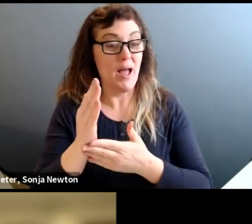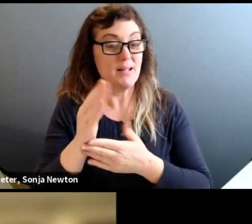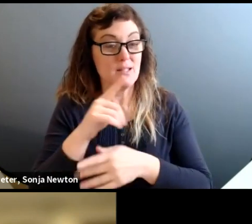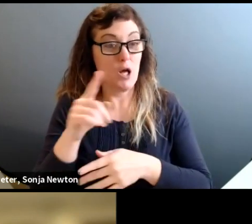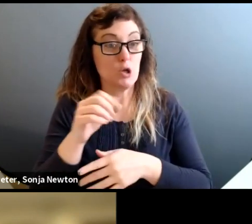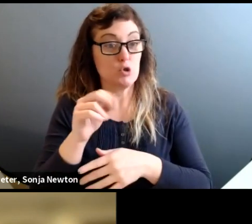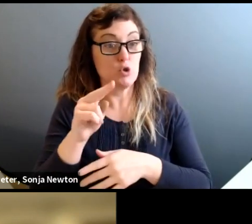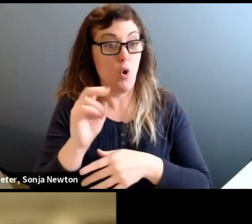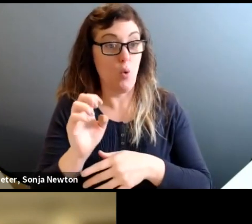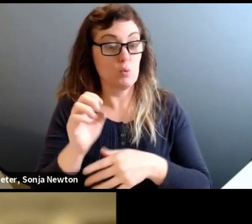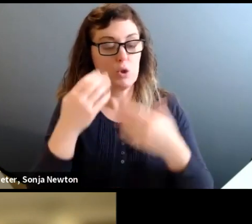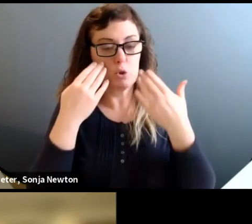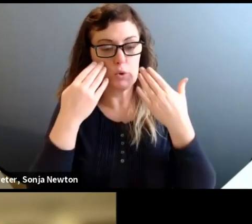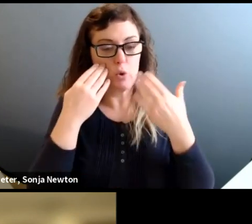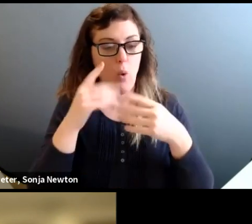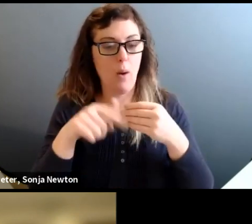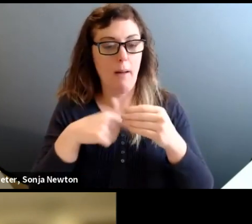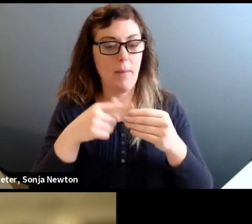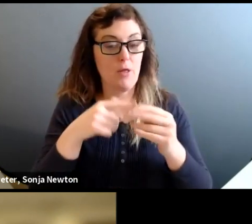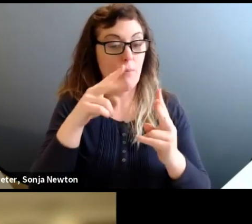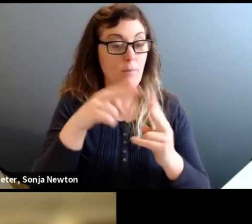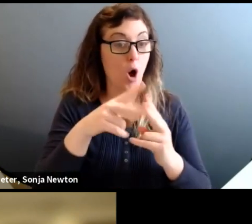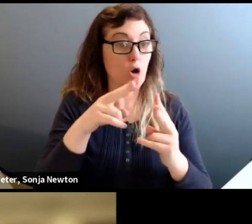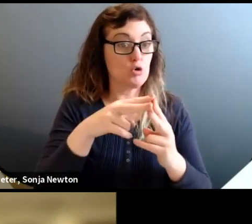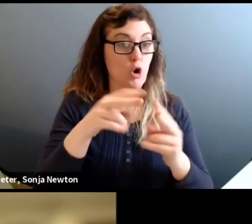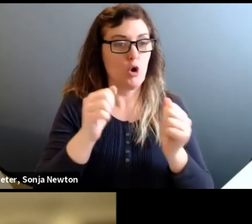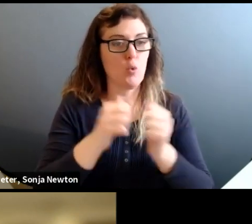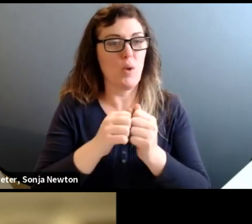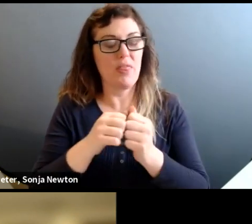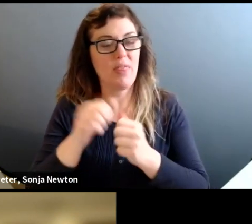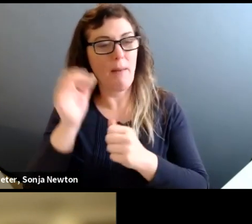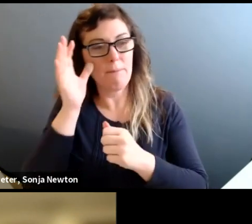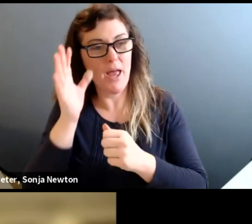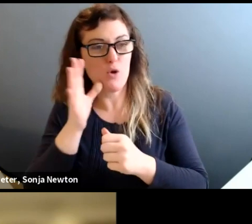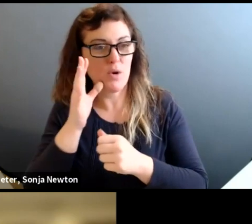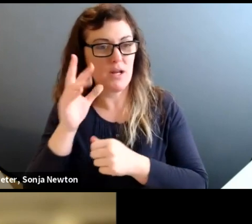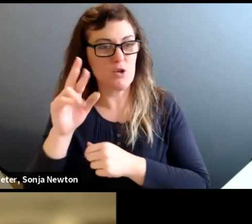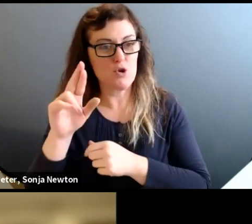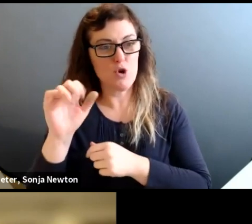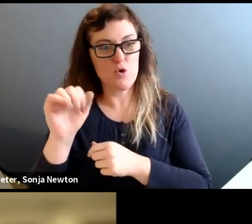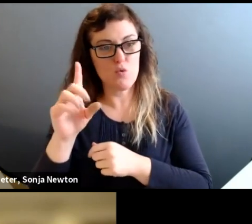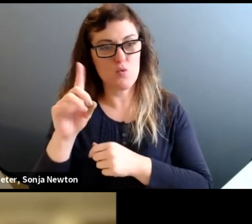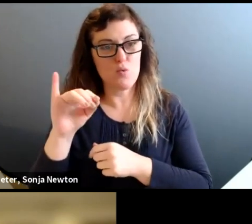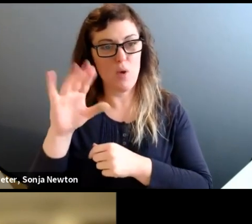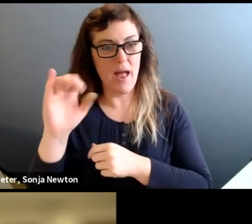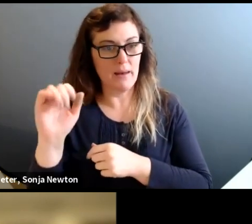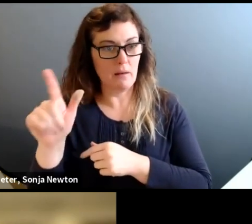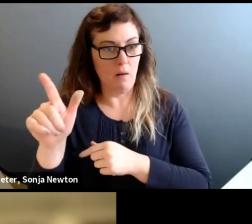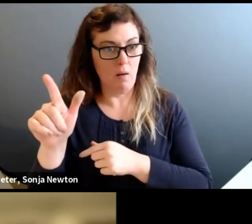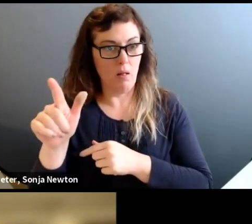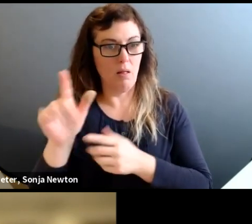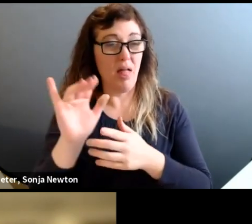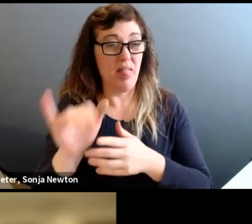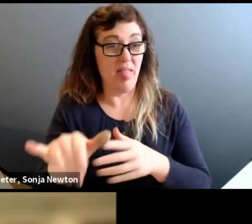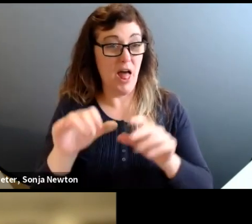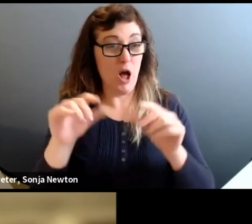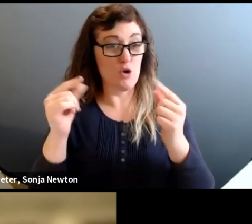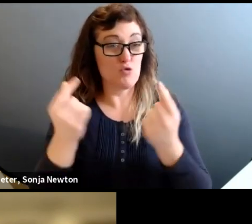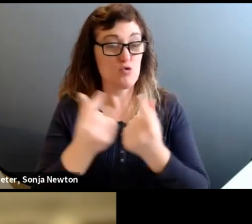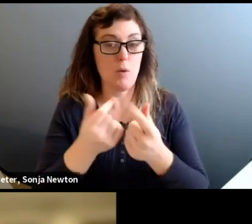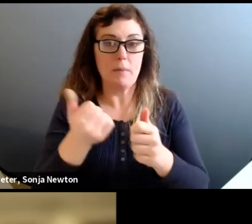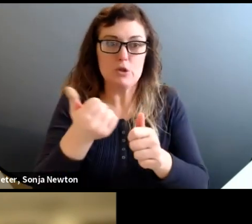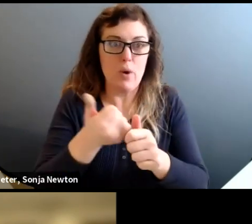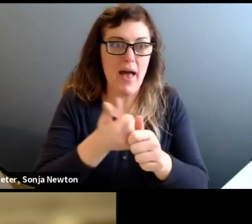on the Radical Parents Inclusion Project, where our organizations worked to take every single line item on the budget